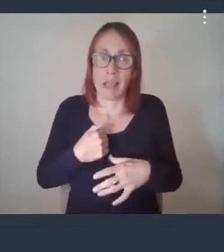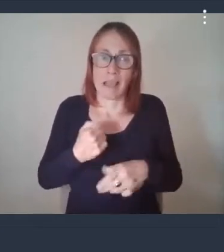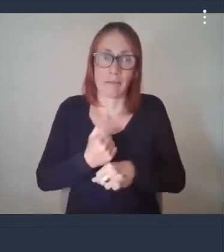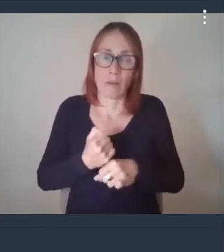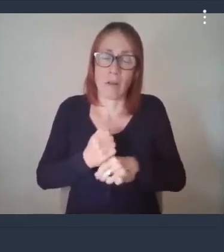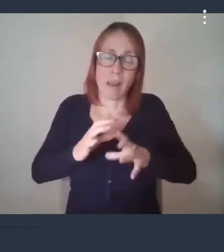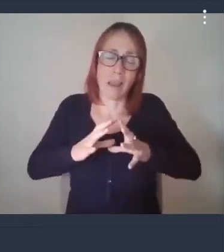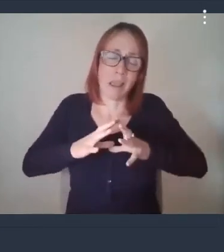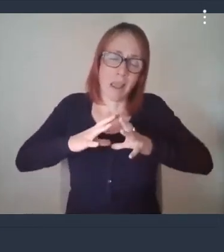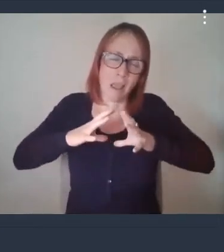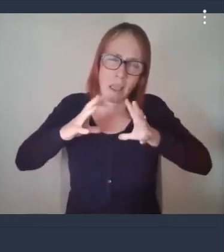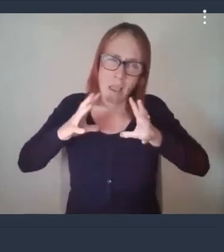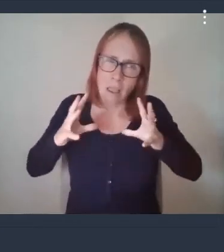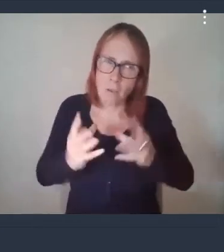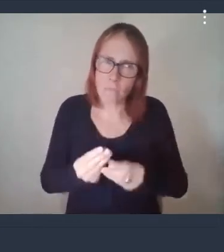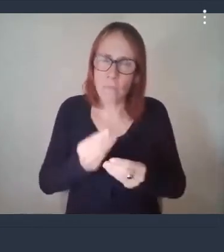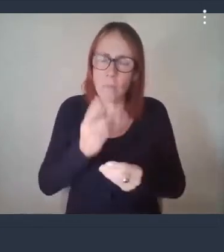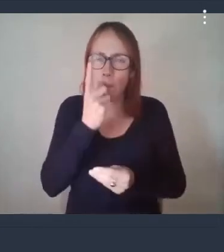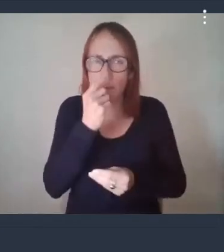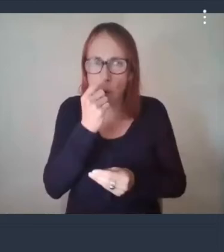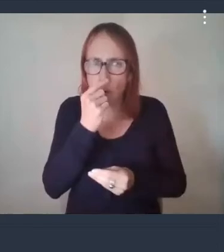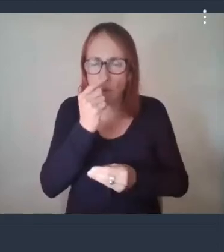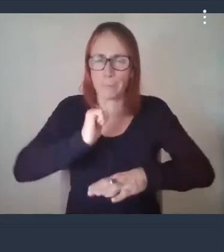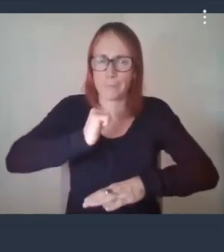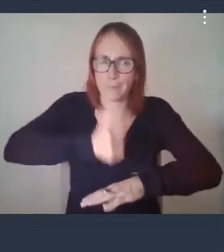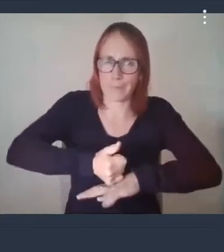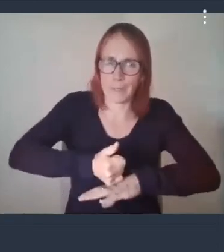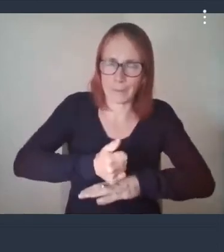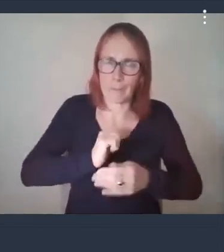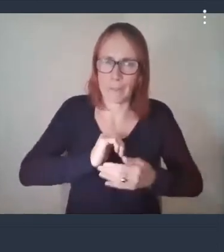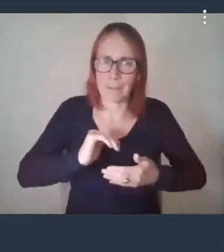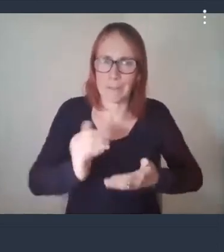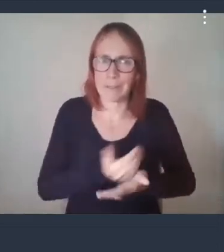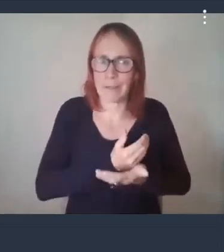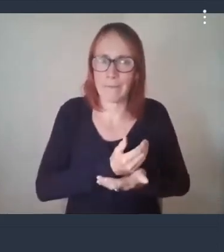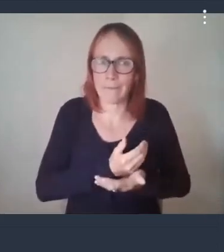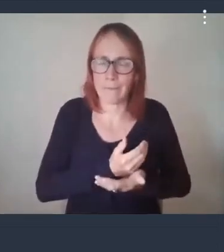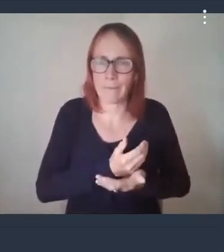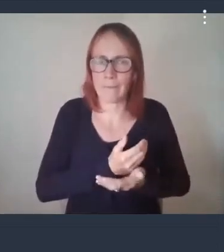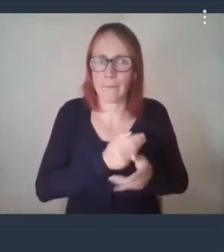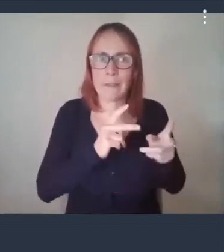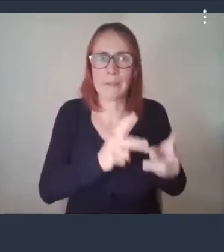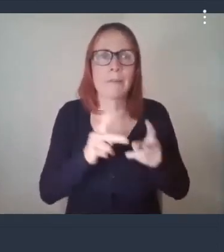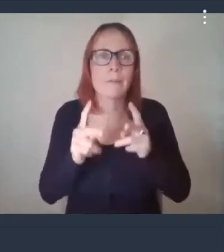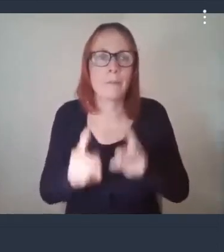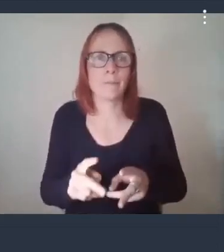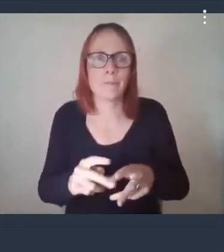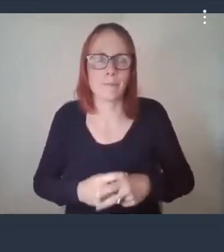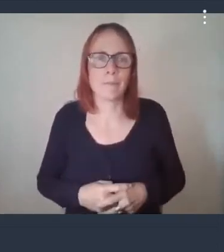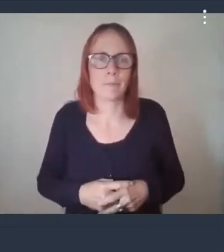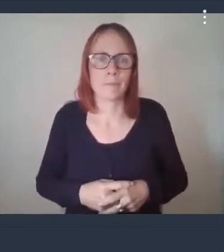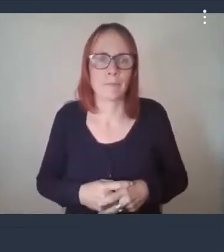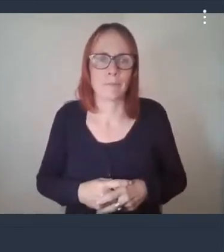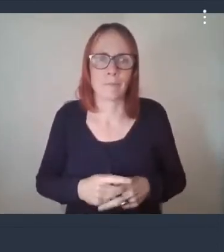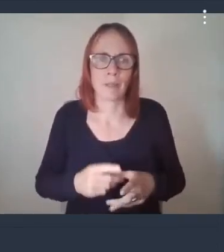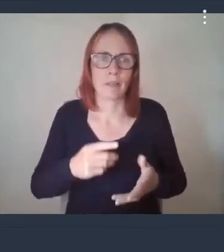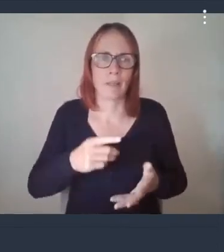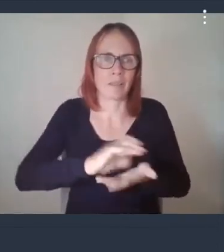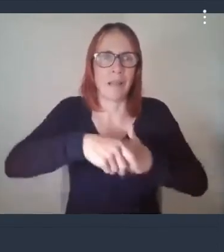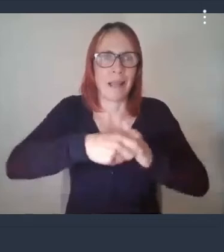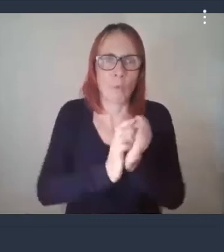to put in place the risk assessments the safe systems of work a hand sanitization